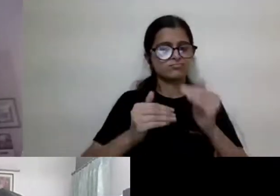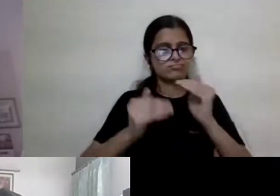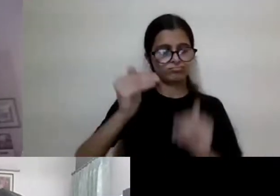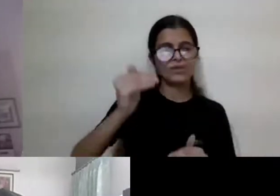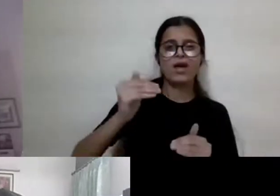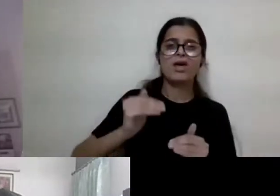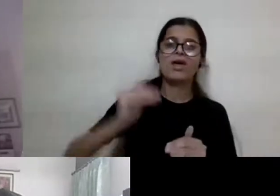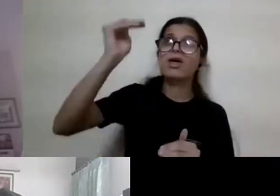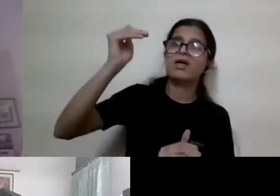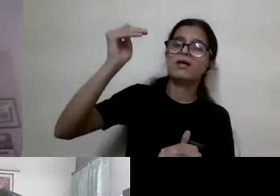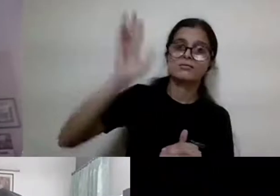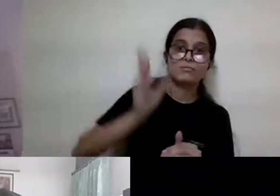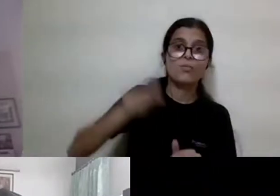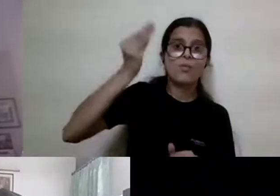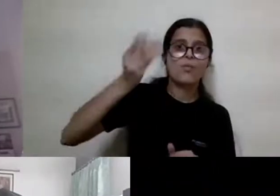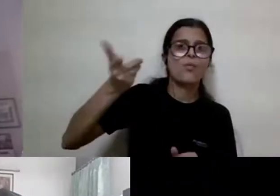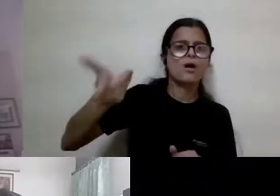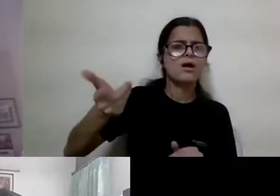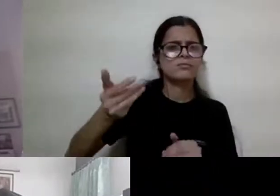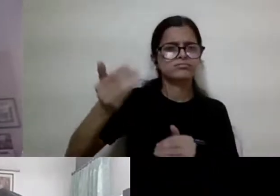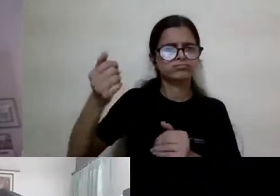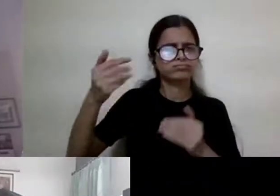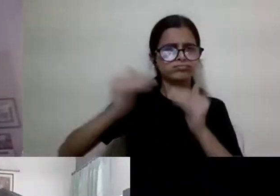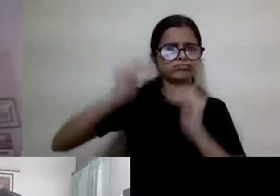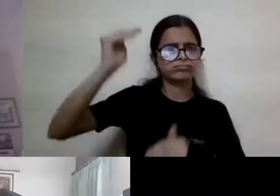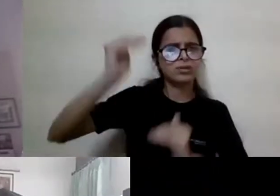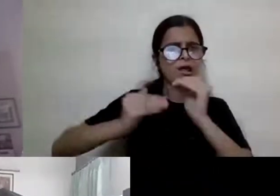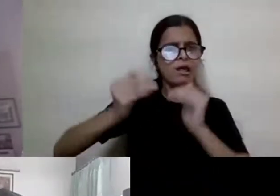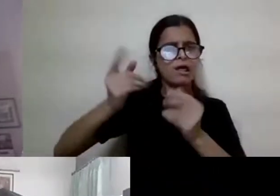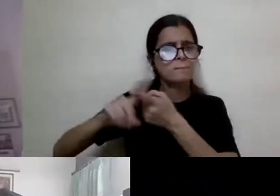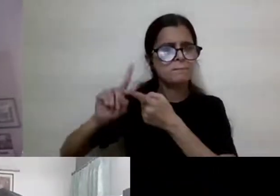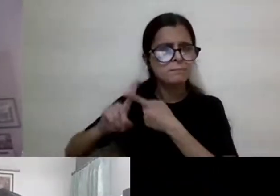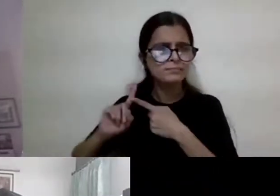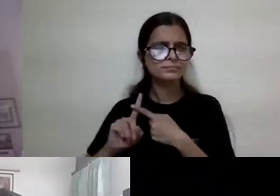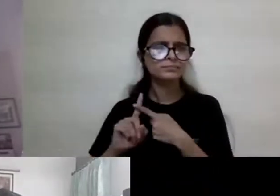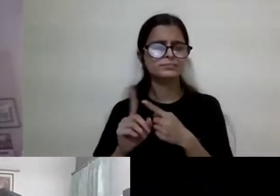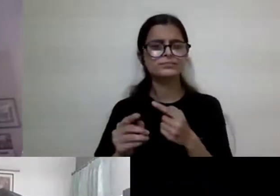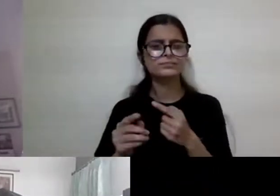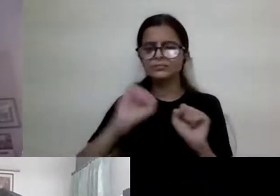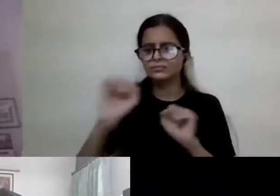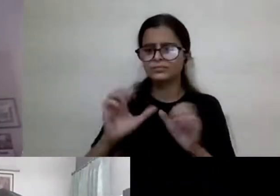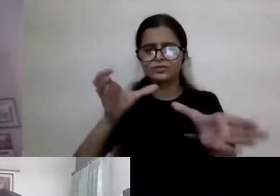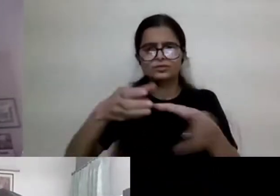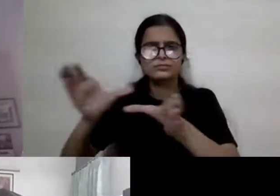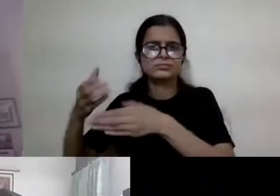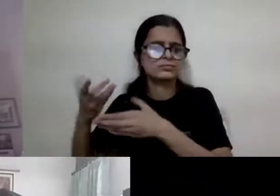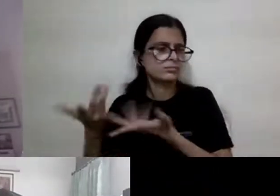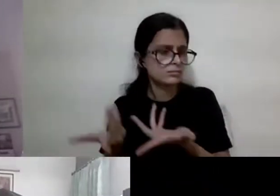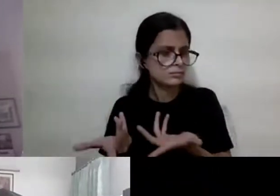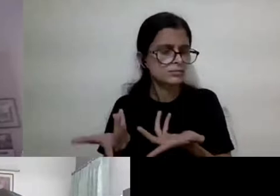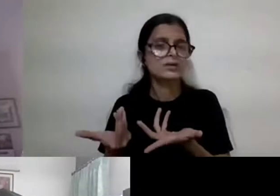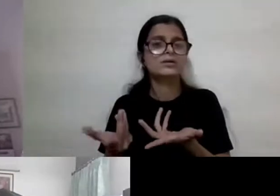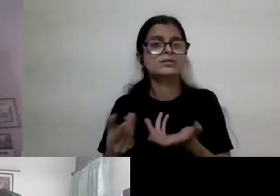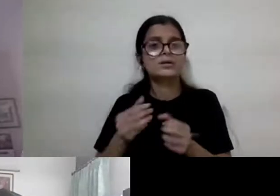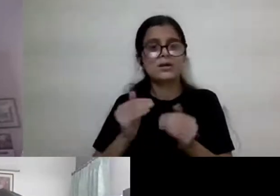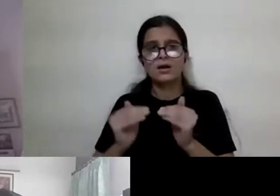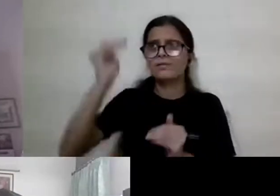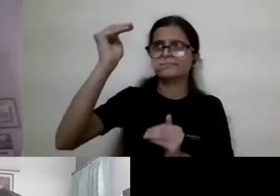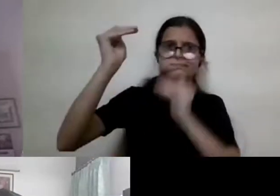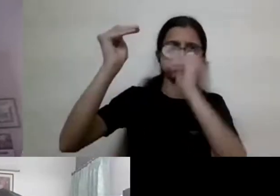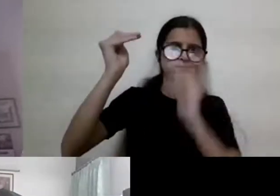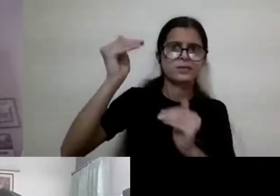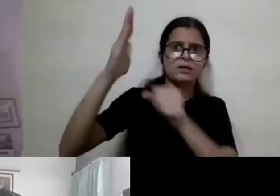group, but that we're all fighting for the same things for a variety of groups. And so, you know, no hierarchies of discrimination,